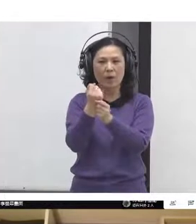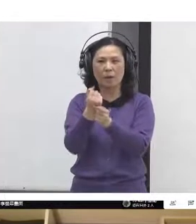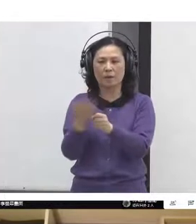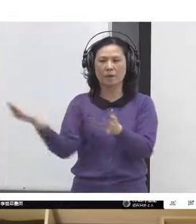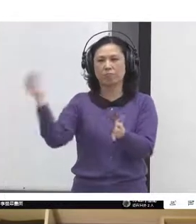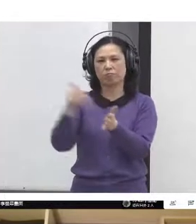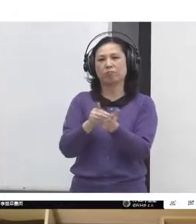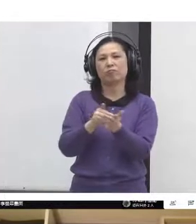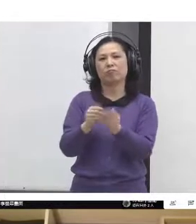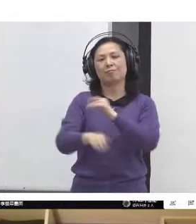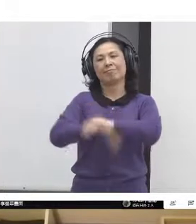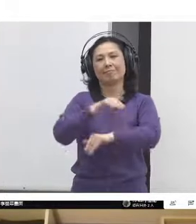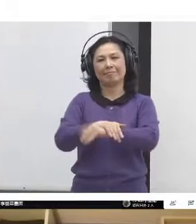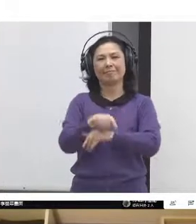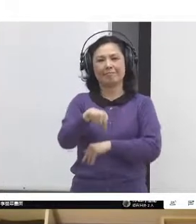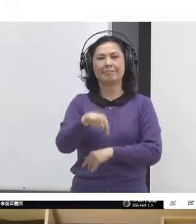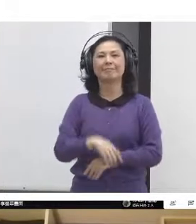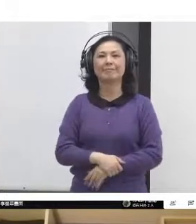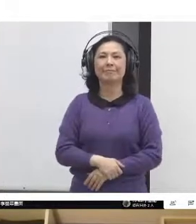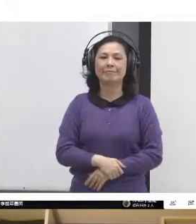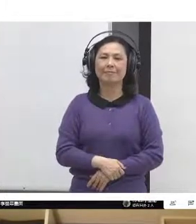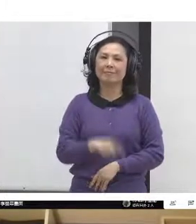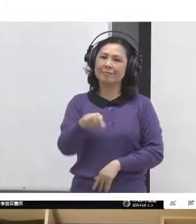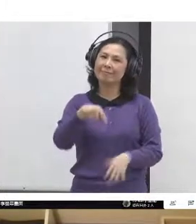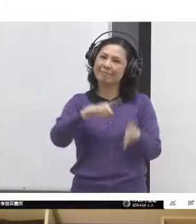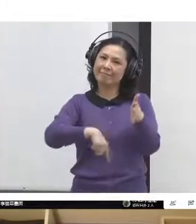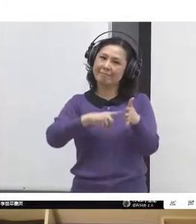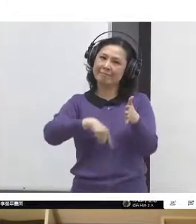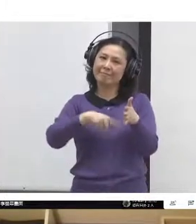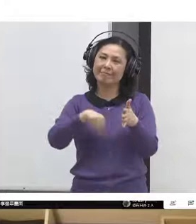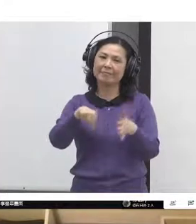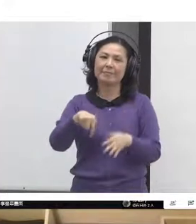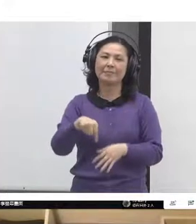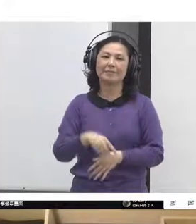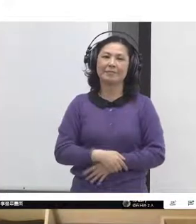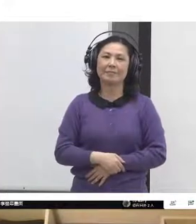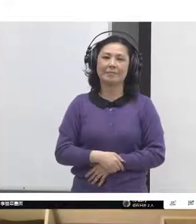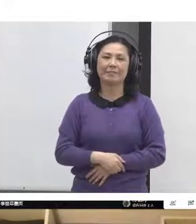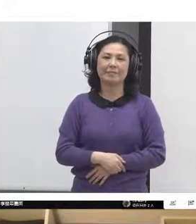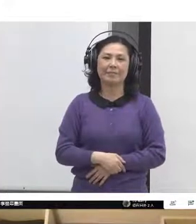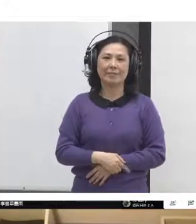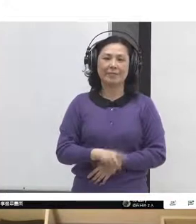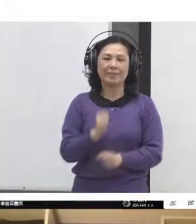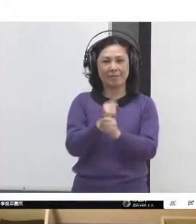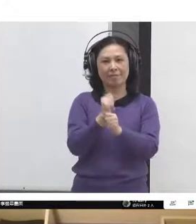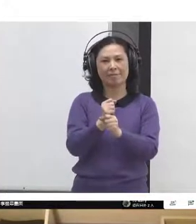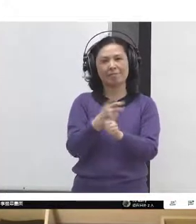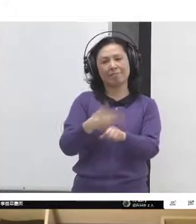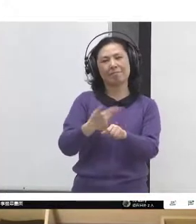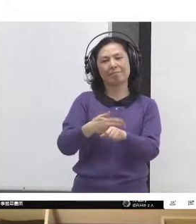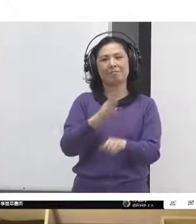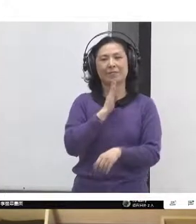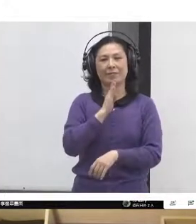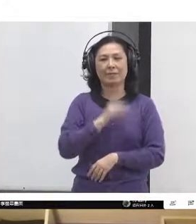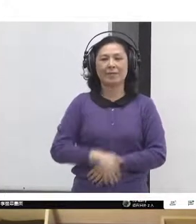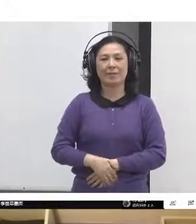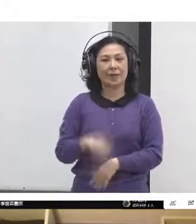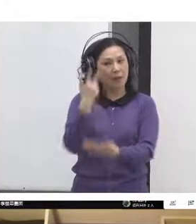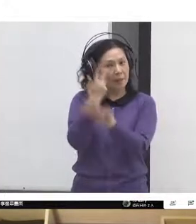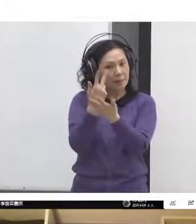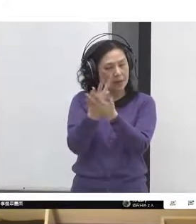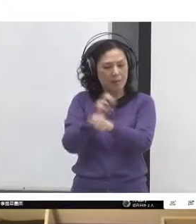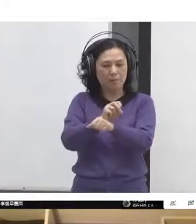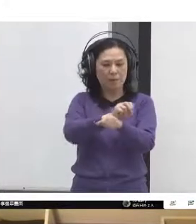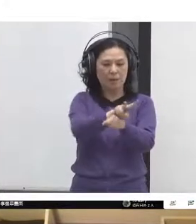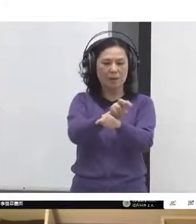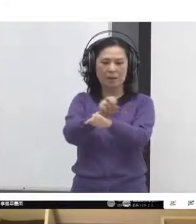format.'s a very simple two hour workshop each week as the minimum. And then we run additional workshops. And what's been great is